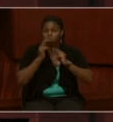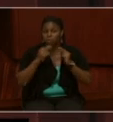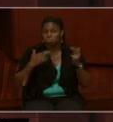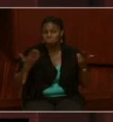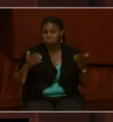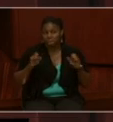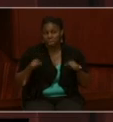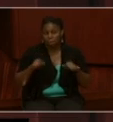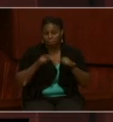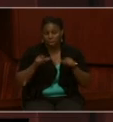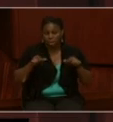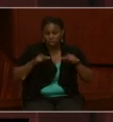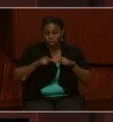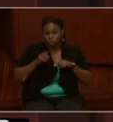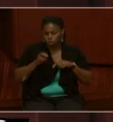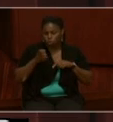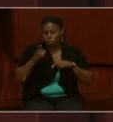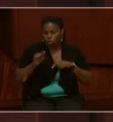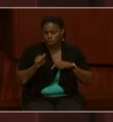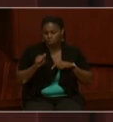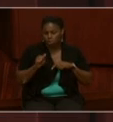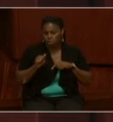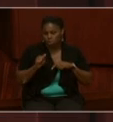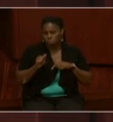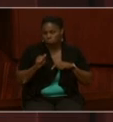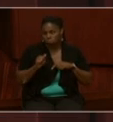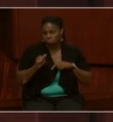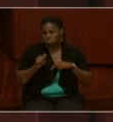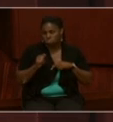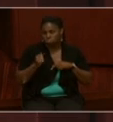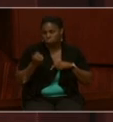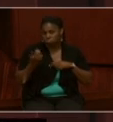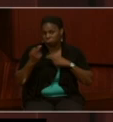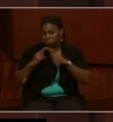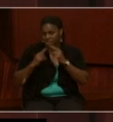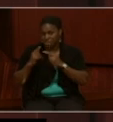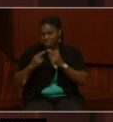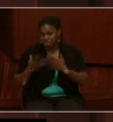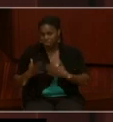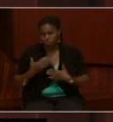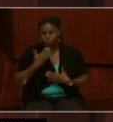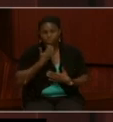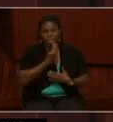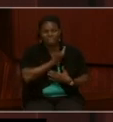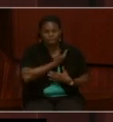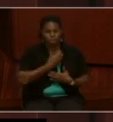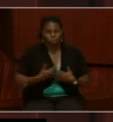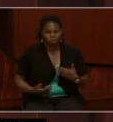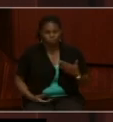at the local NARA facility. So you might inquire there as well. Thank you.